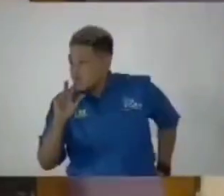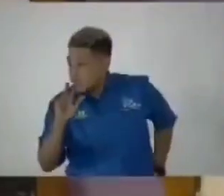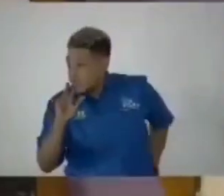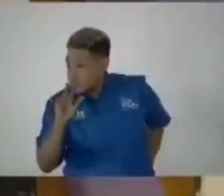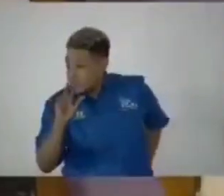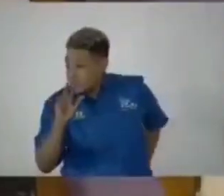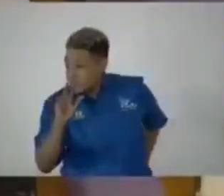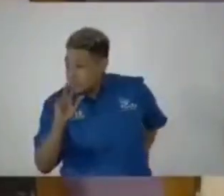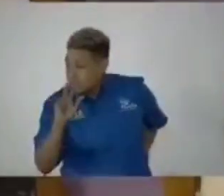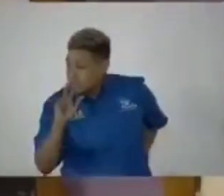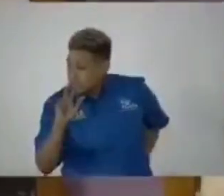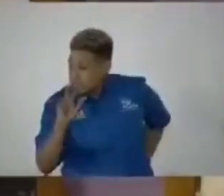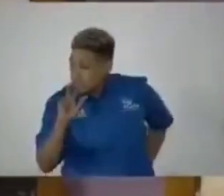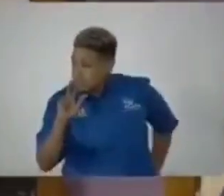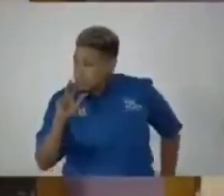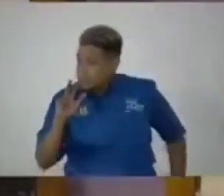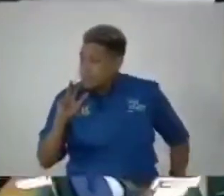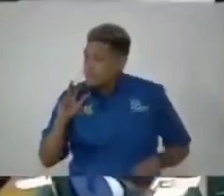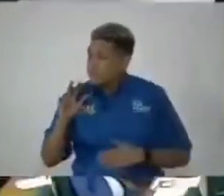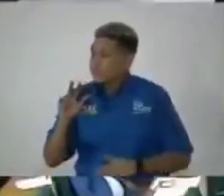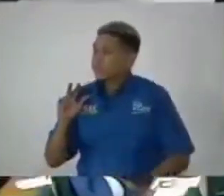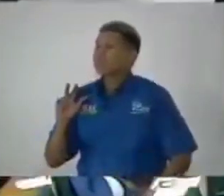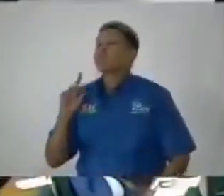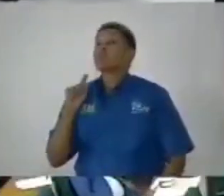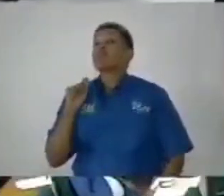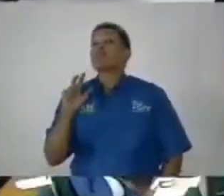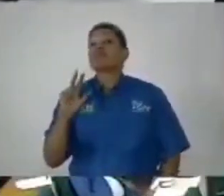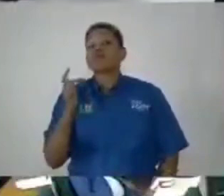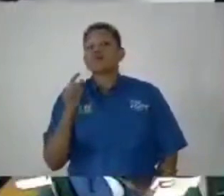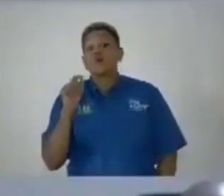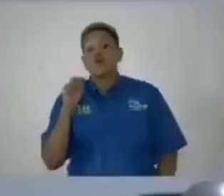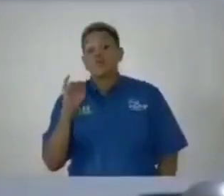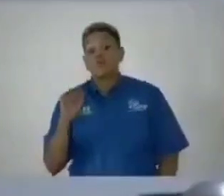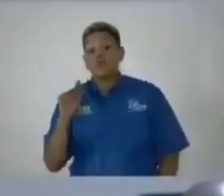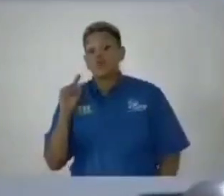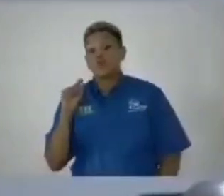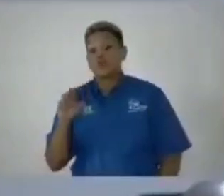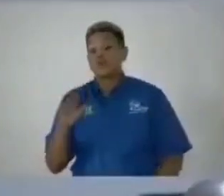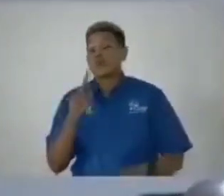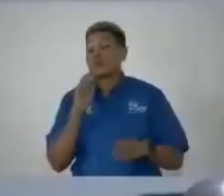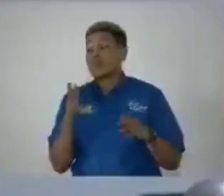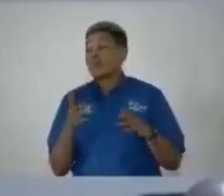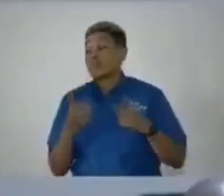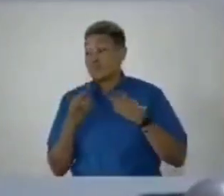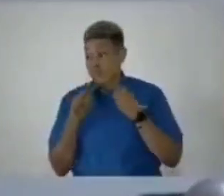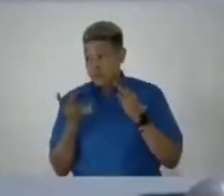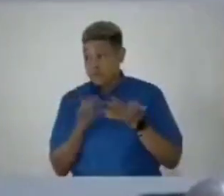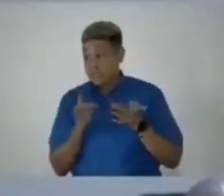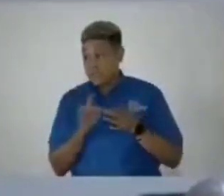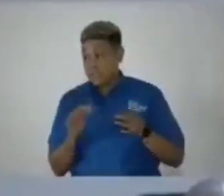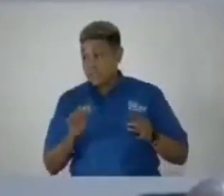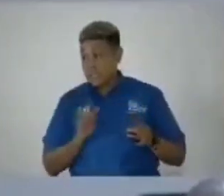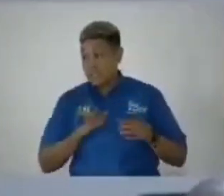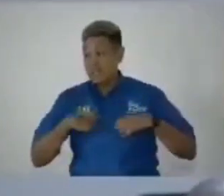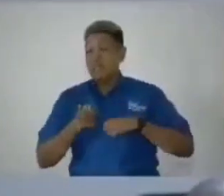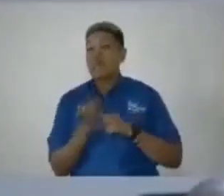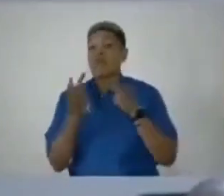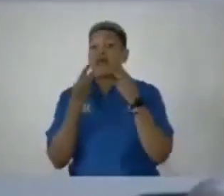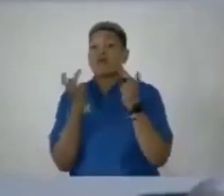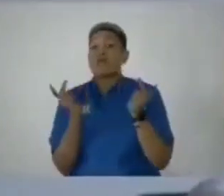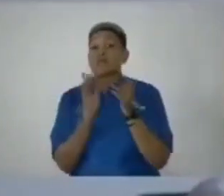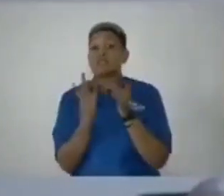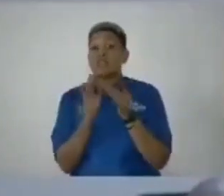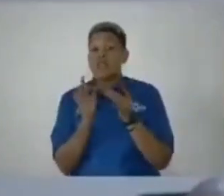Exactly. And, Madam Speaker, I made a public statement.